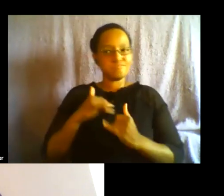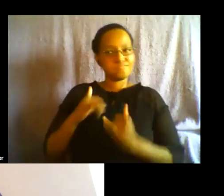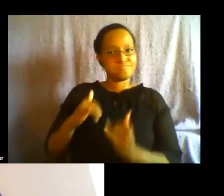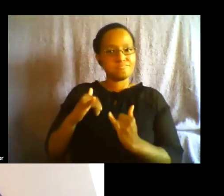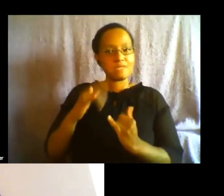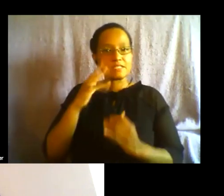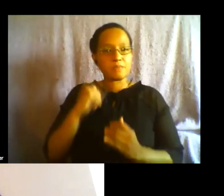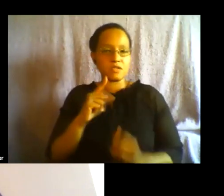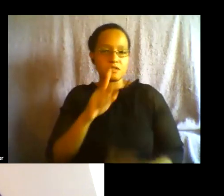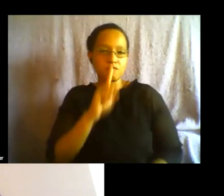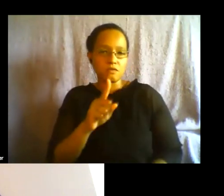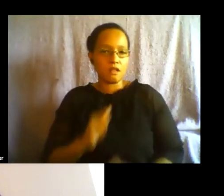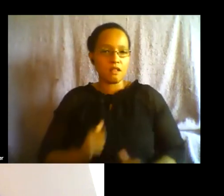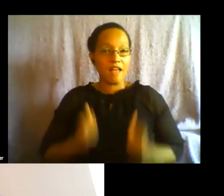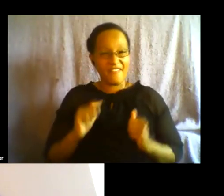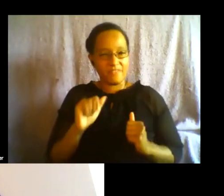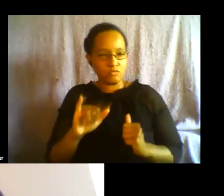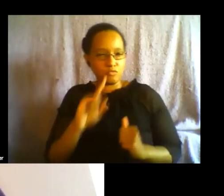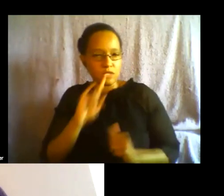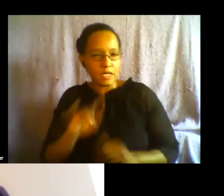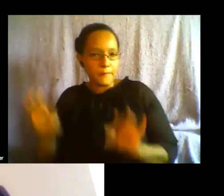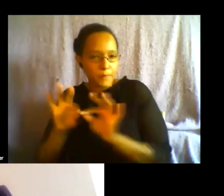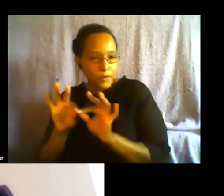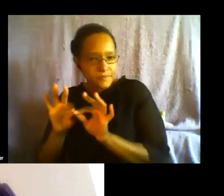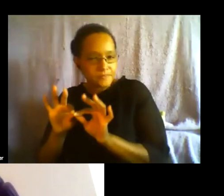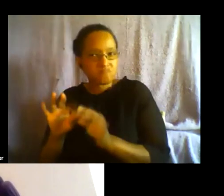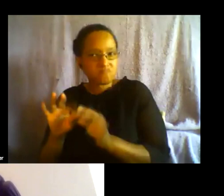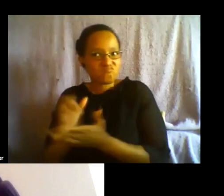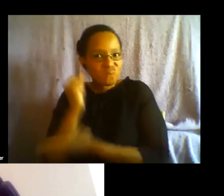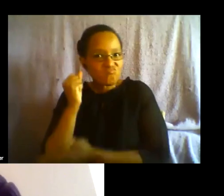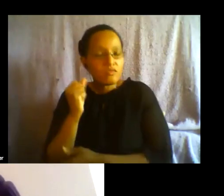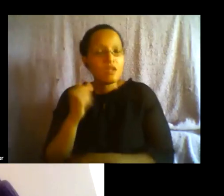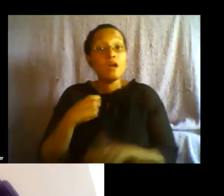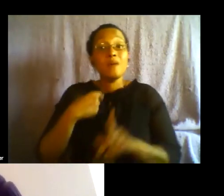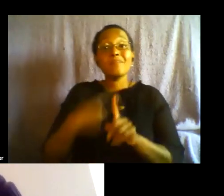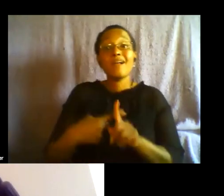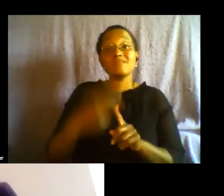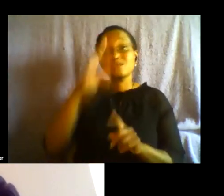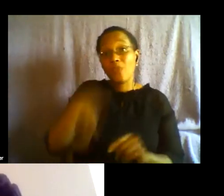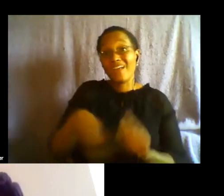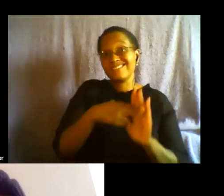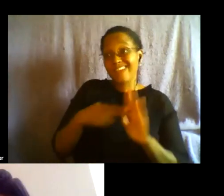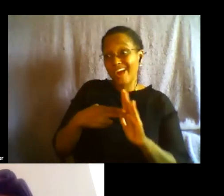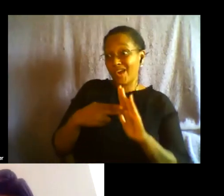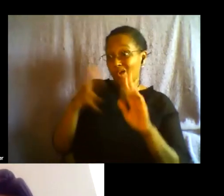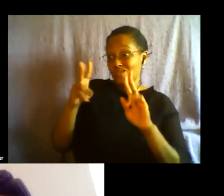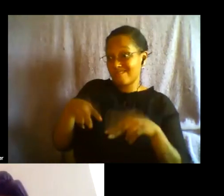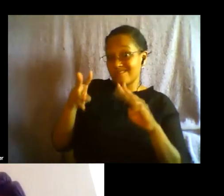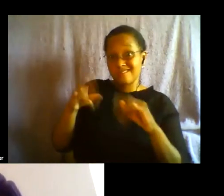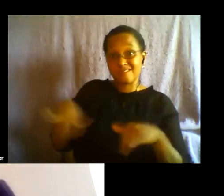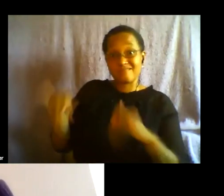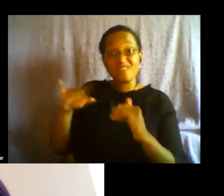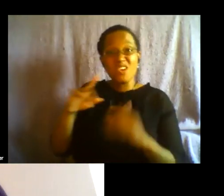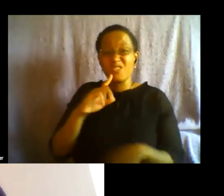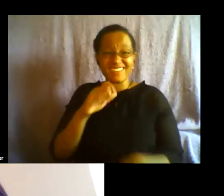tool and then um letting go and just knowing that stereotypes are not truth sometimes they hold up for some folks